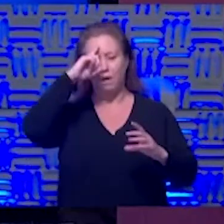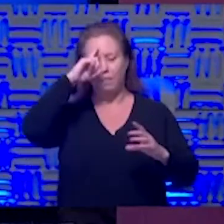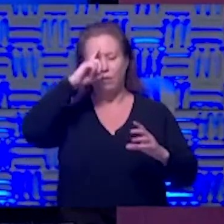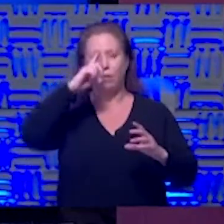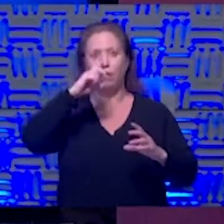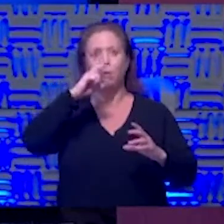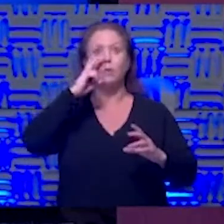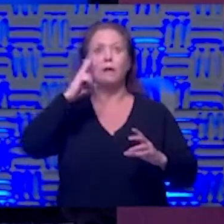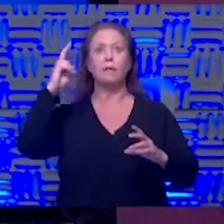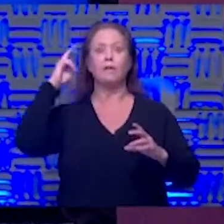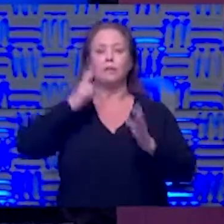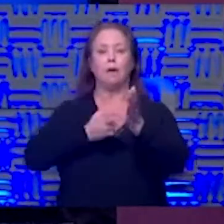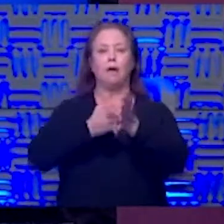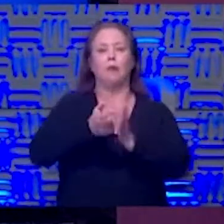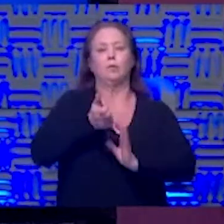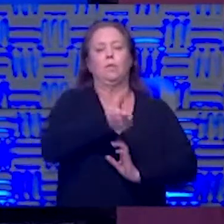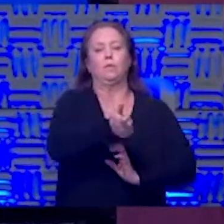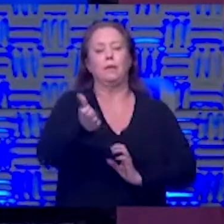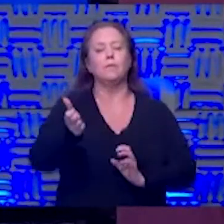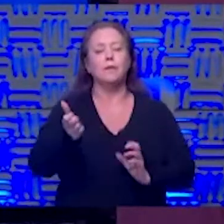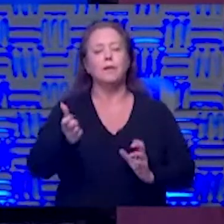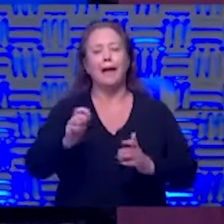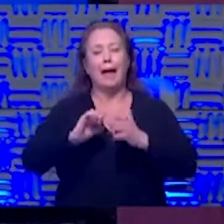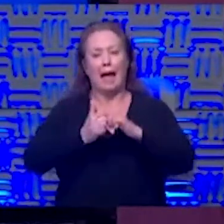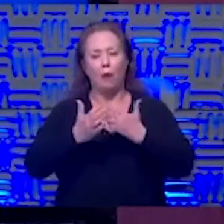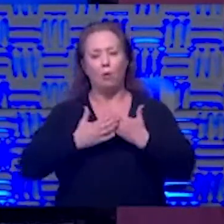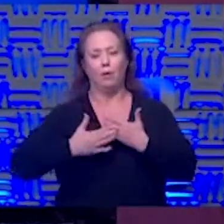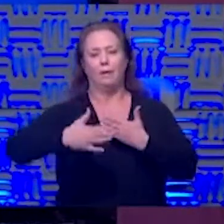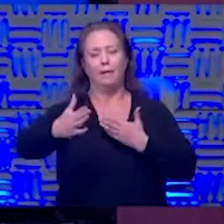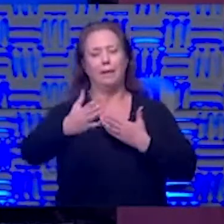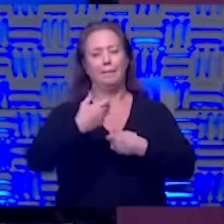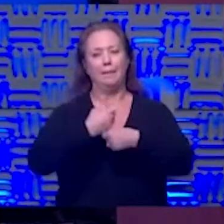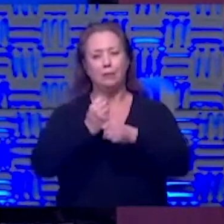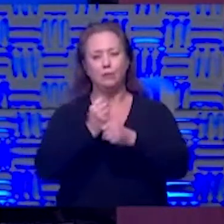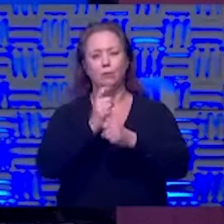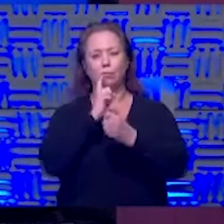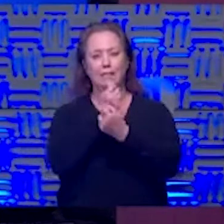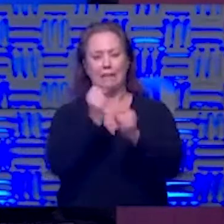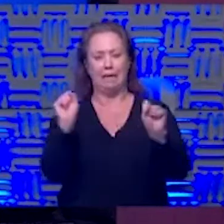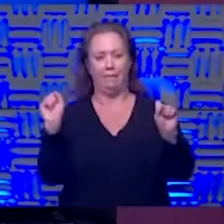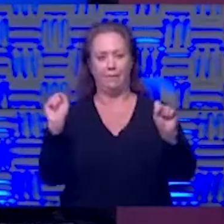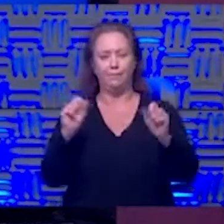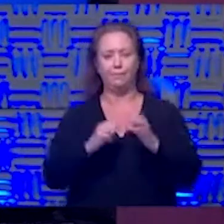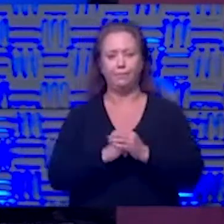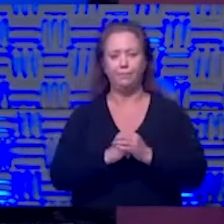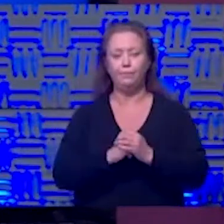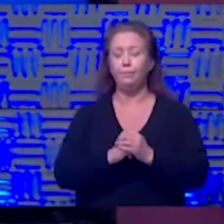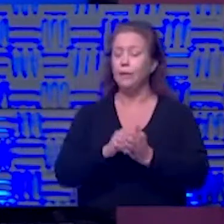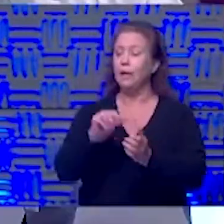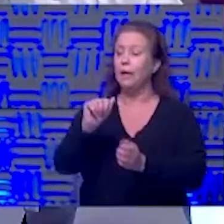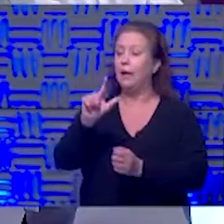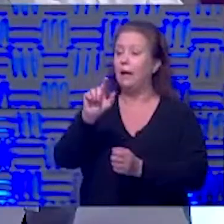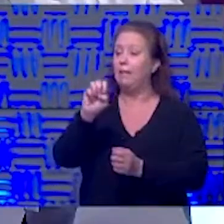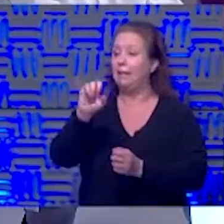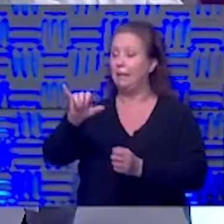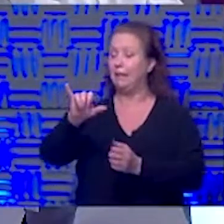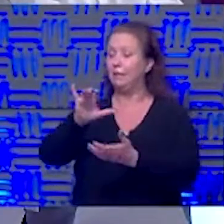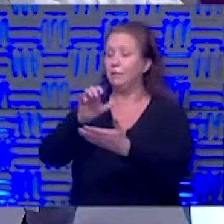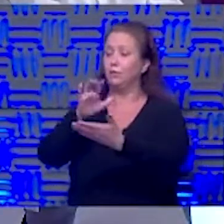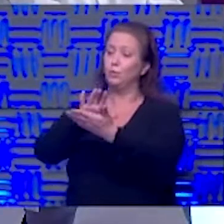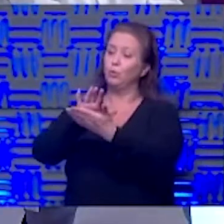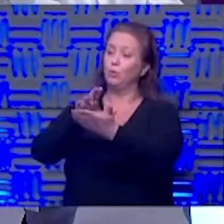reflection and just being honest about how things are going to go and how we're going to stay safe ali is a school nurse and she says